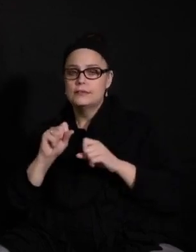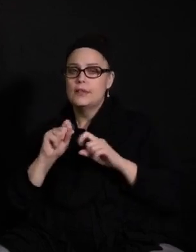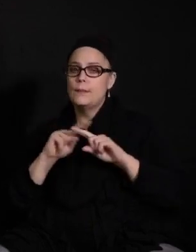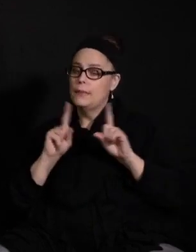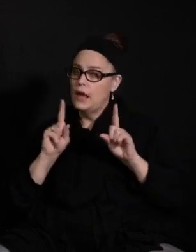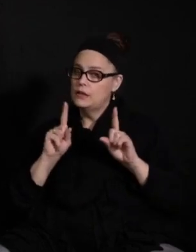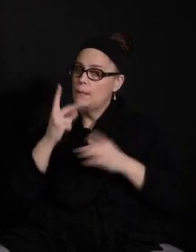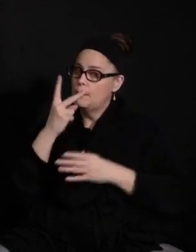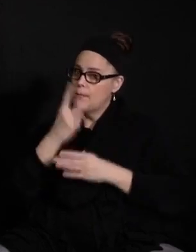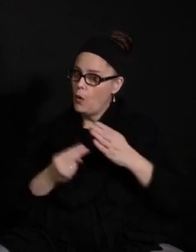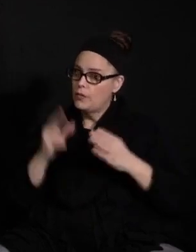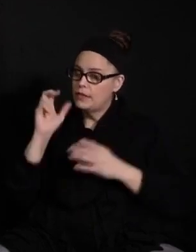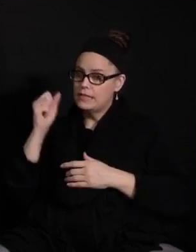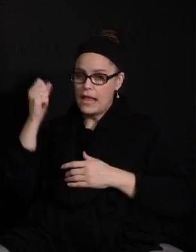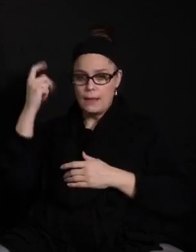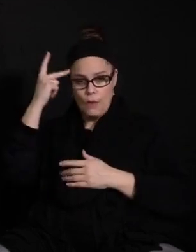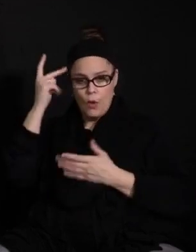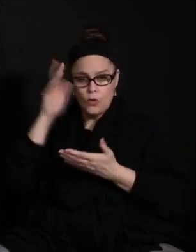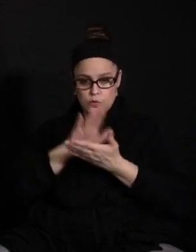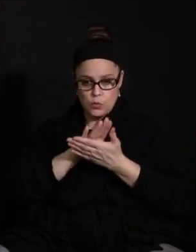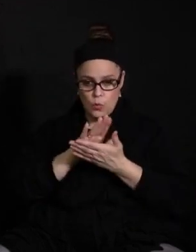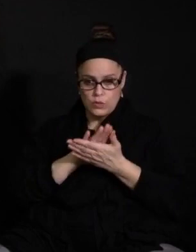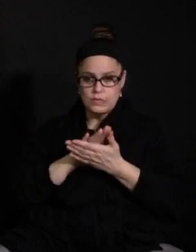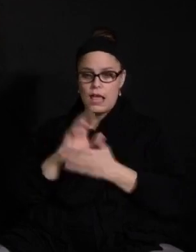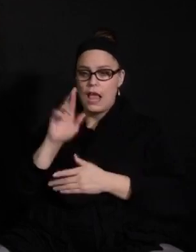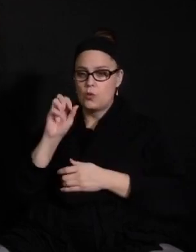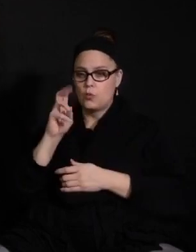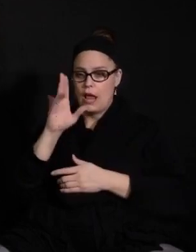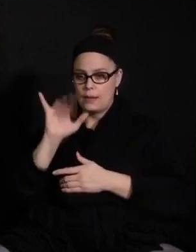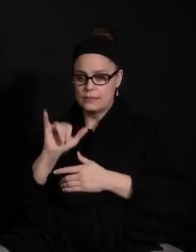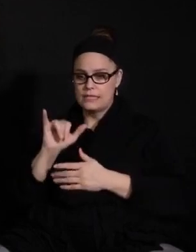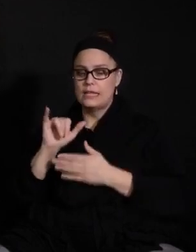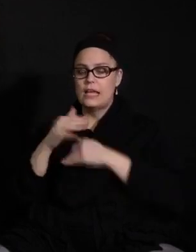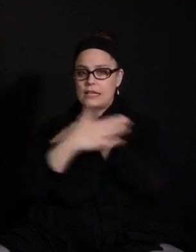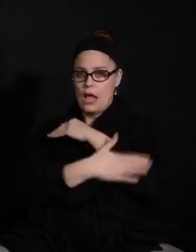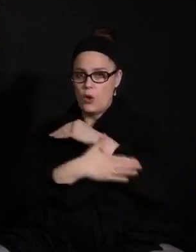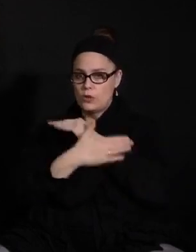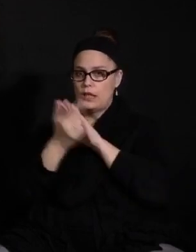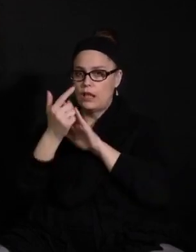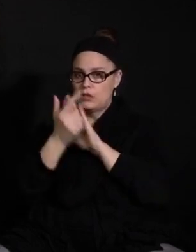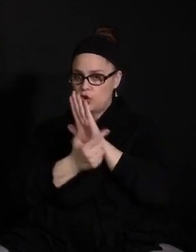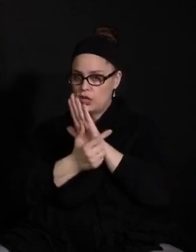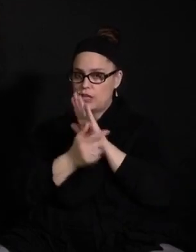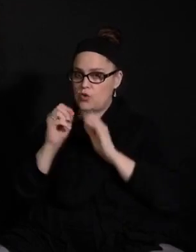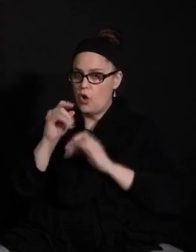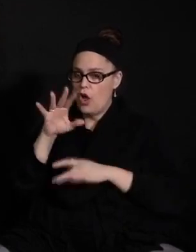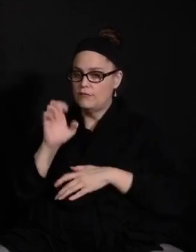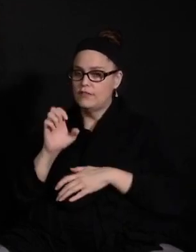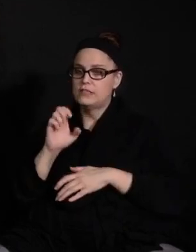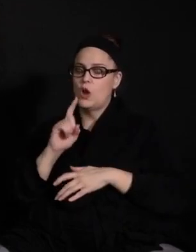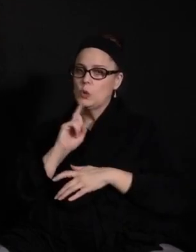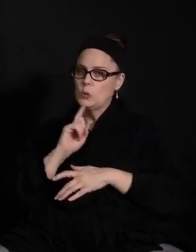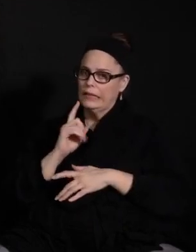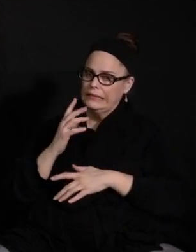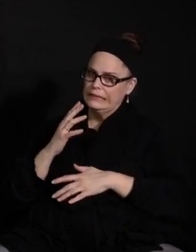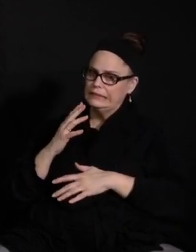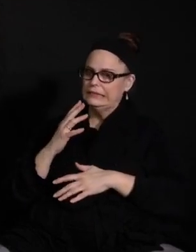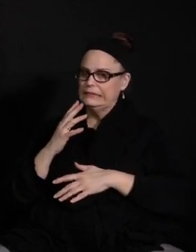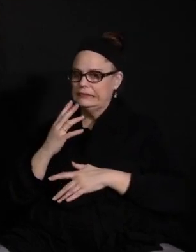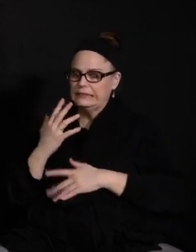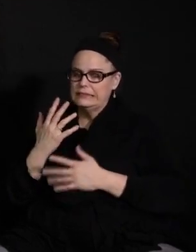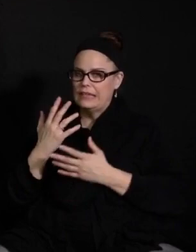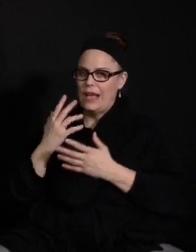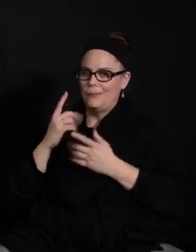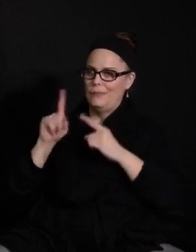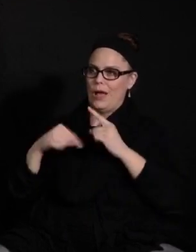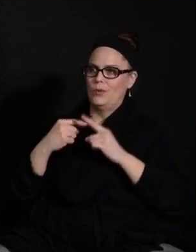St. Paul schools and Ramsey County Attorney's Office are very hesitant to engage in any court petitions to